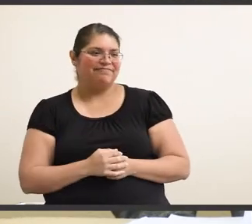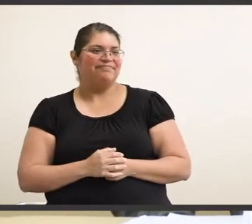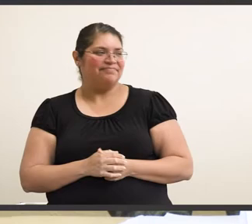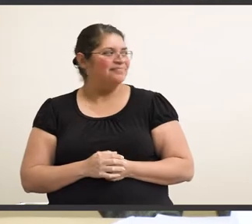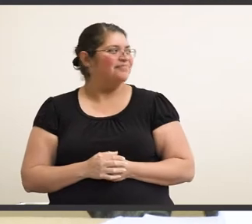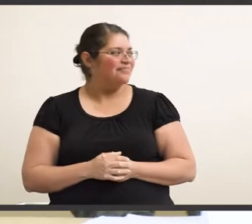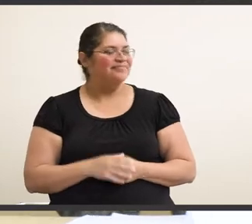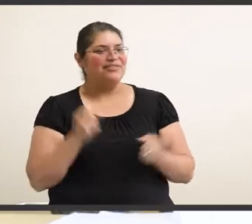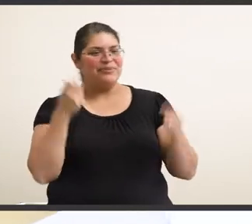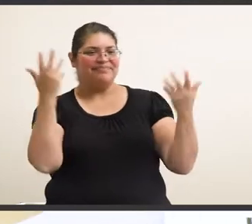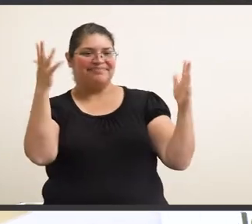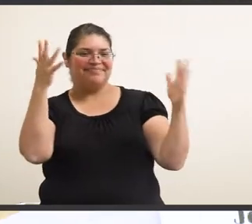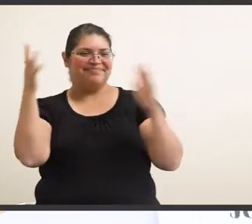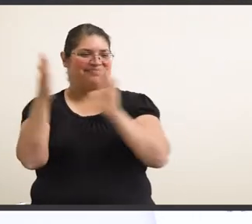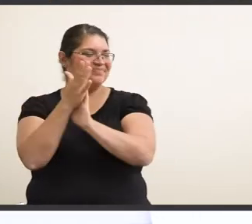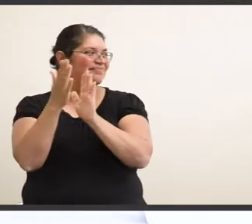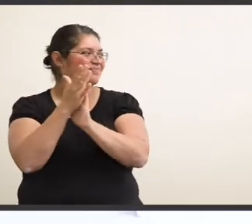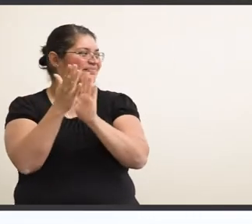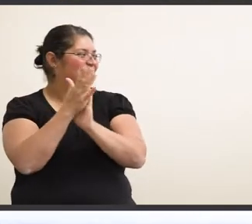So.